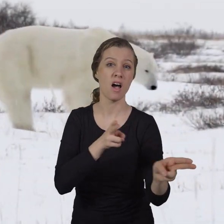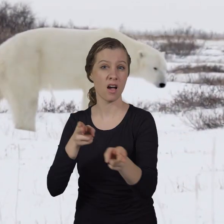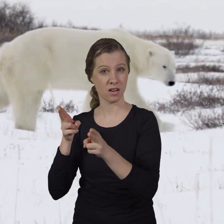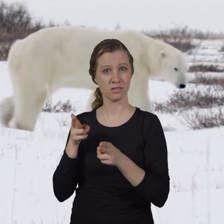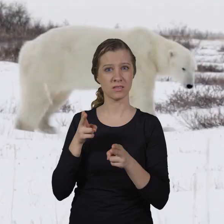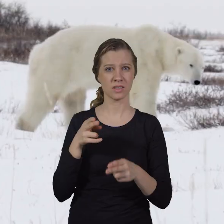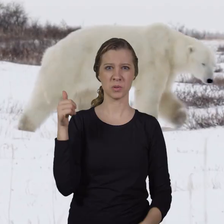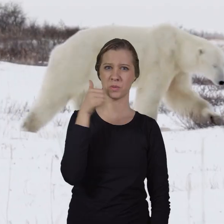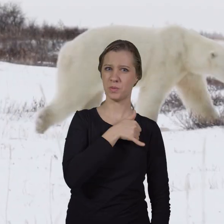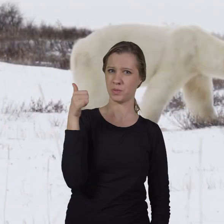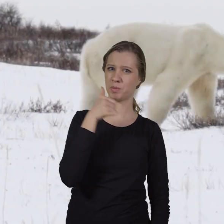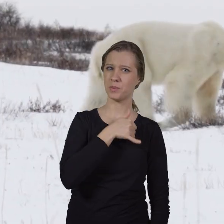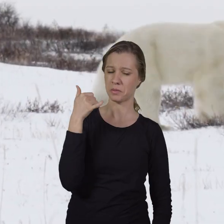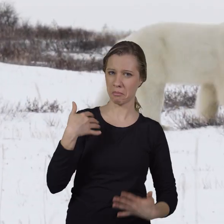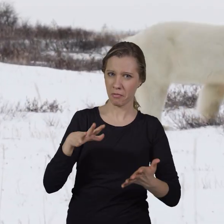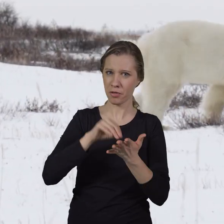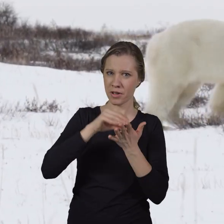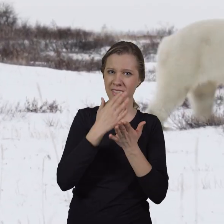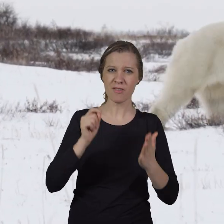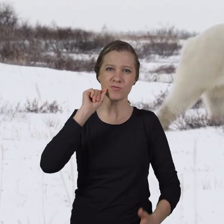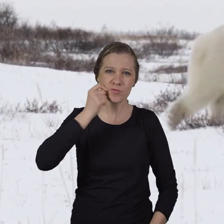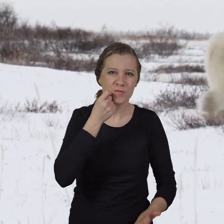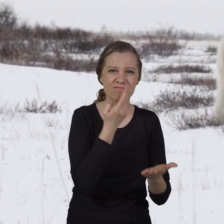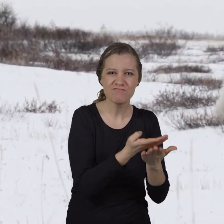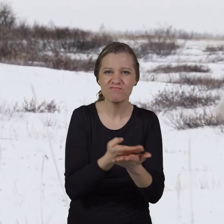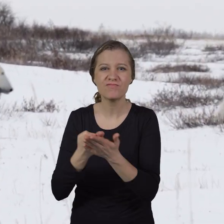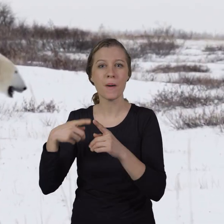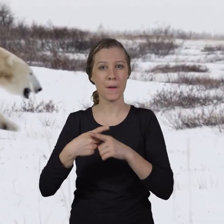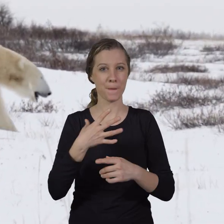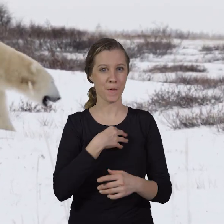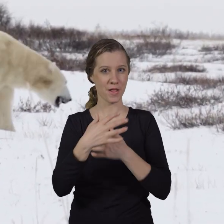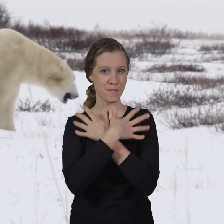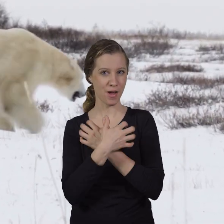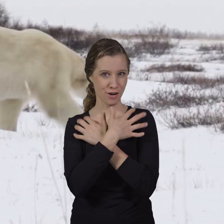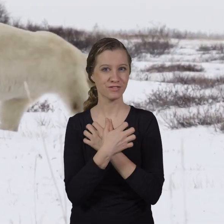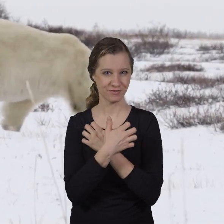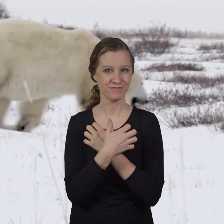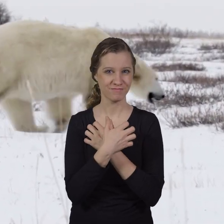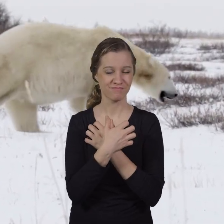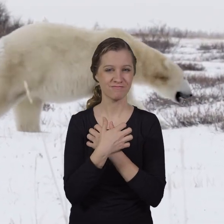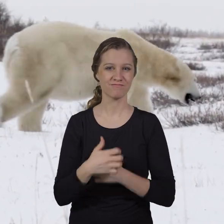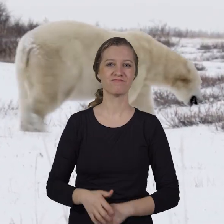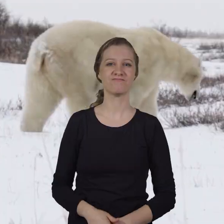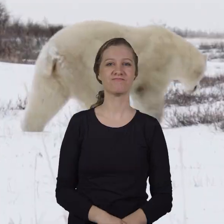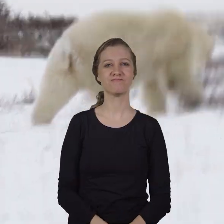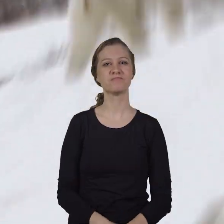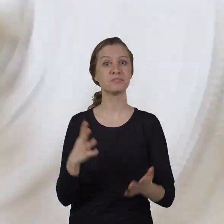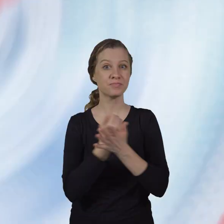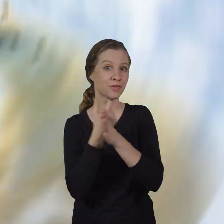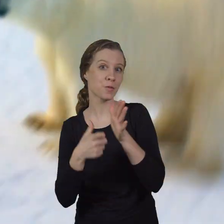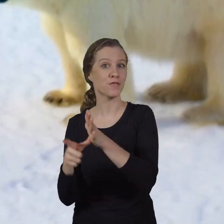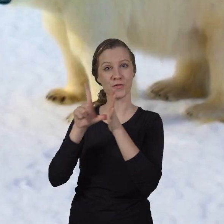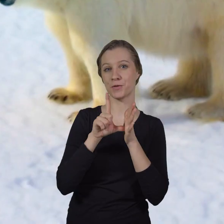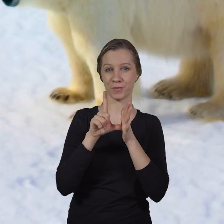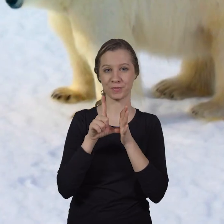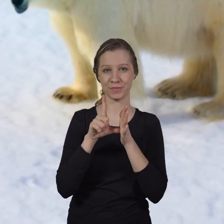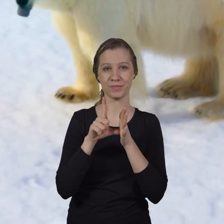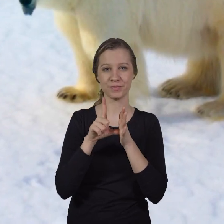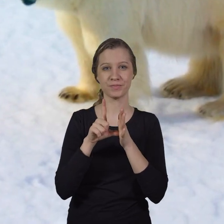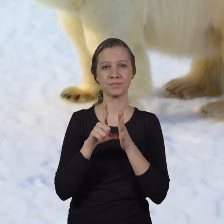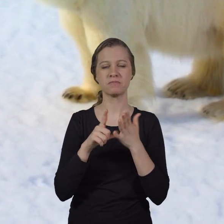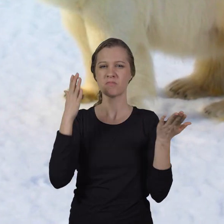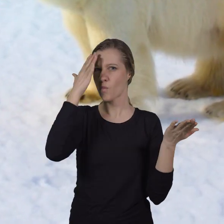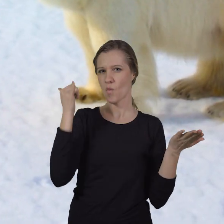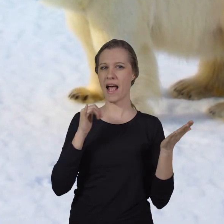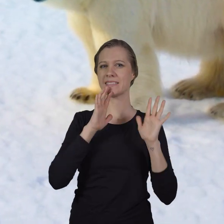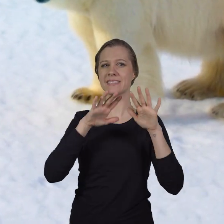Whoa, we have learned some cool facts about polar bears. Let's review. Why